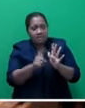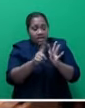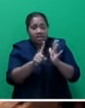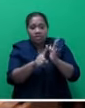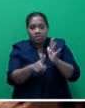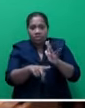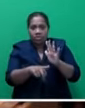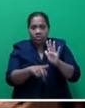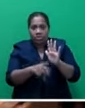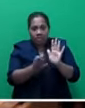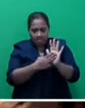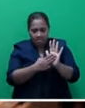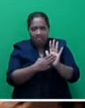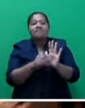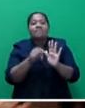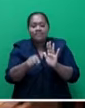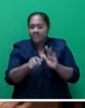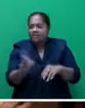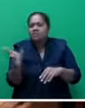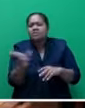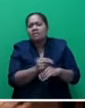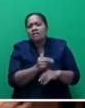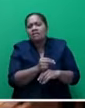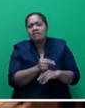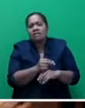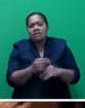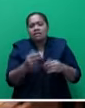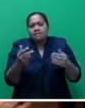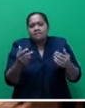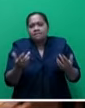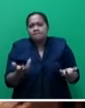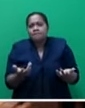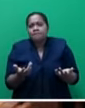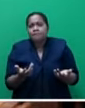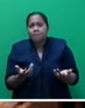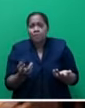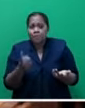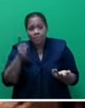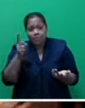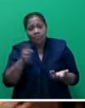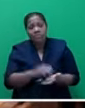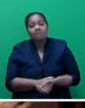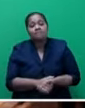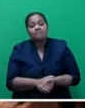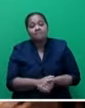Migration, was conducted at the